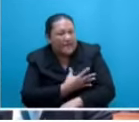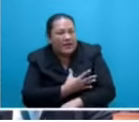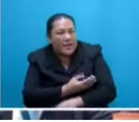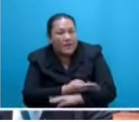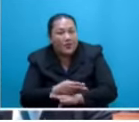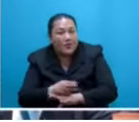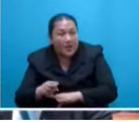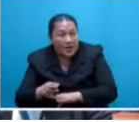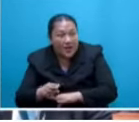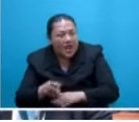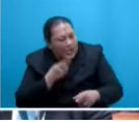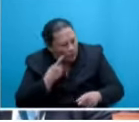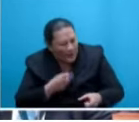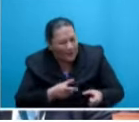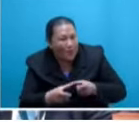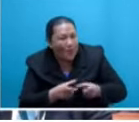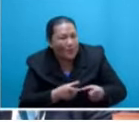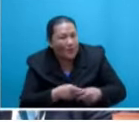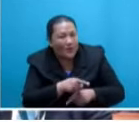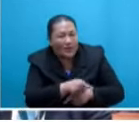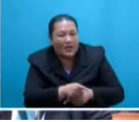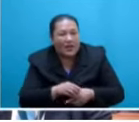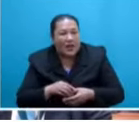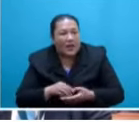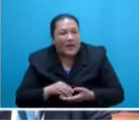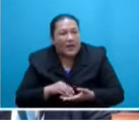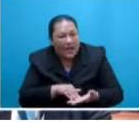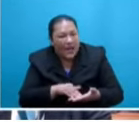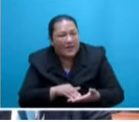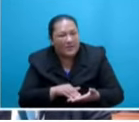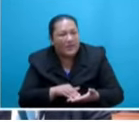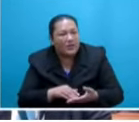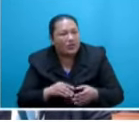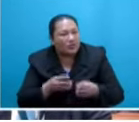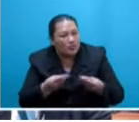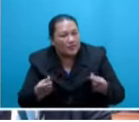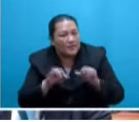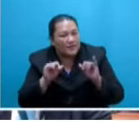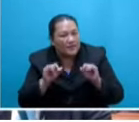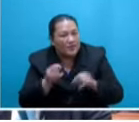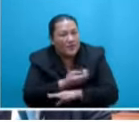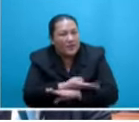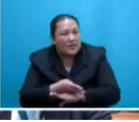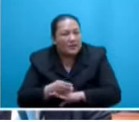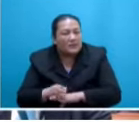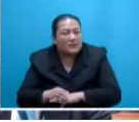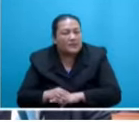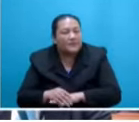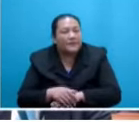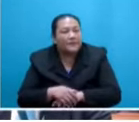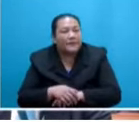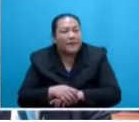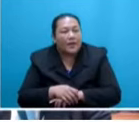These are two fundamental points that I wish to rise in this regard are the respect, recognition, and enhancement of rights